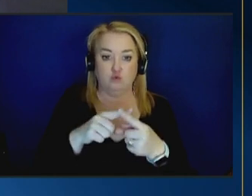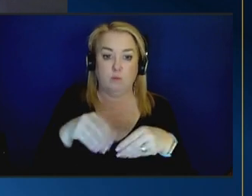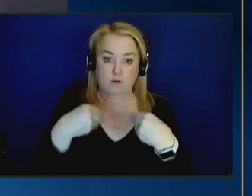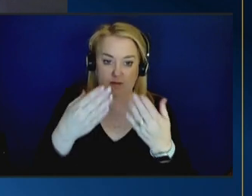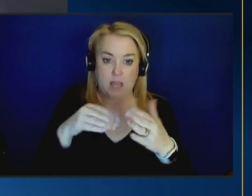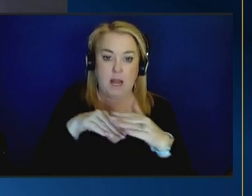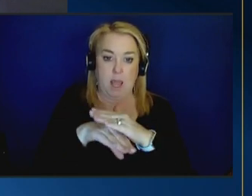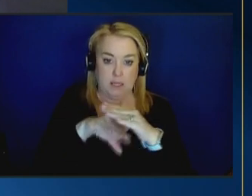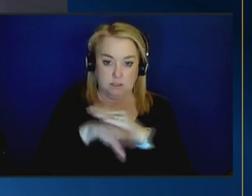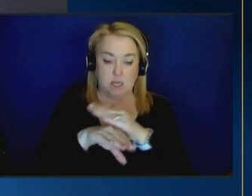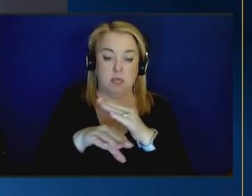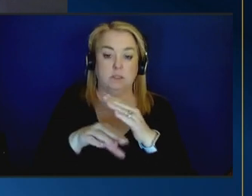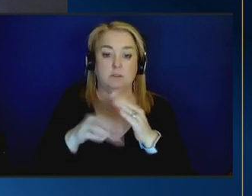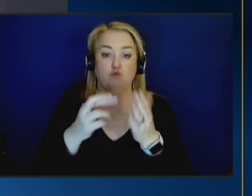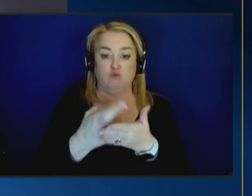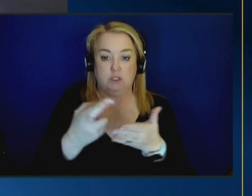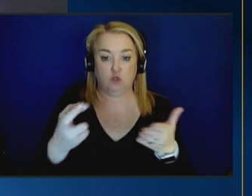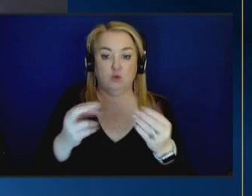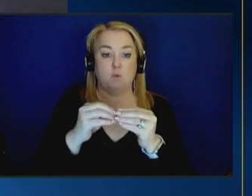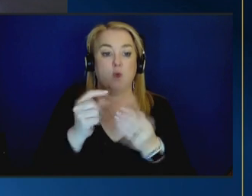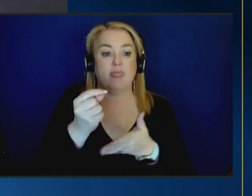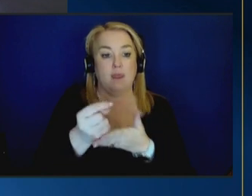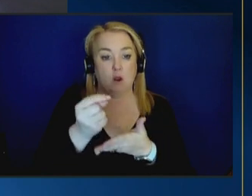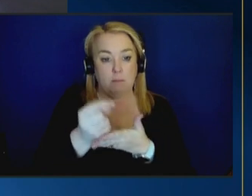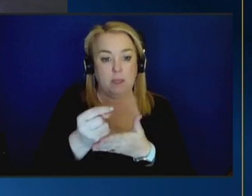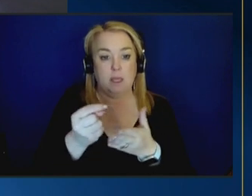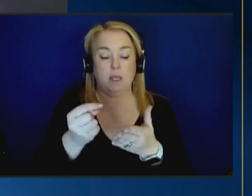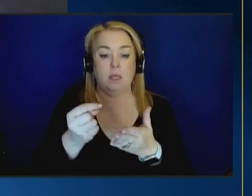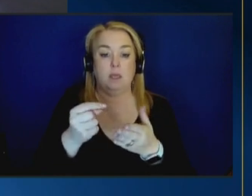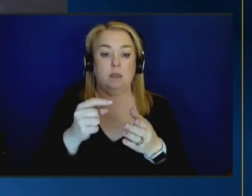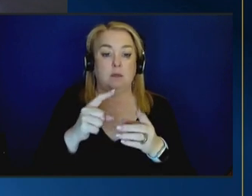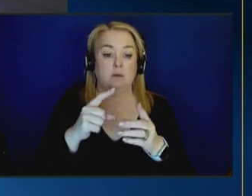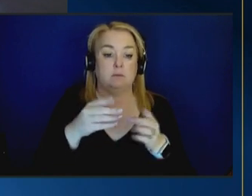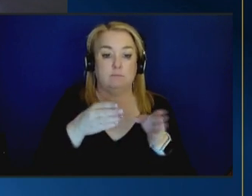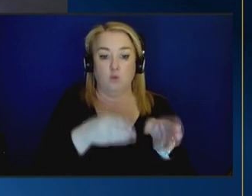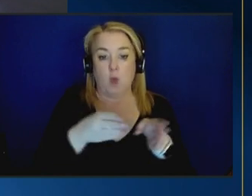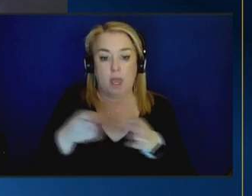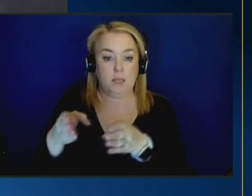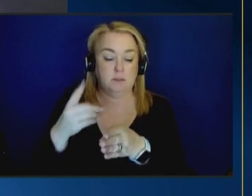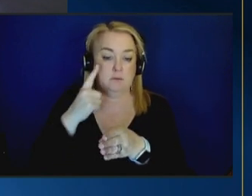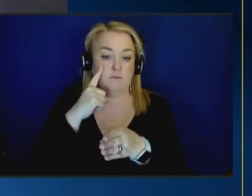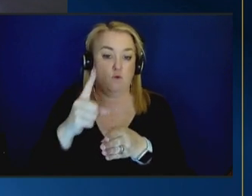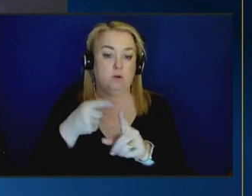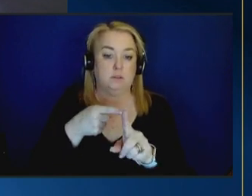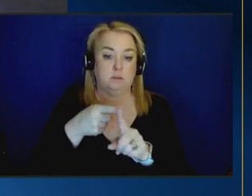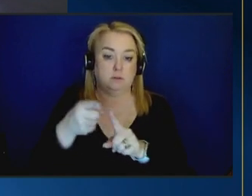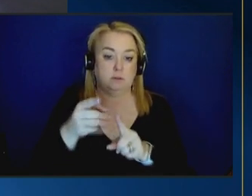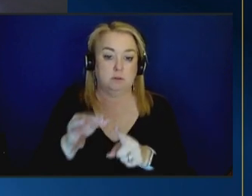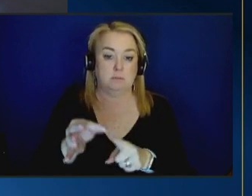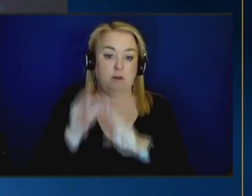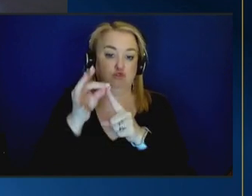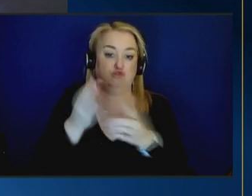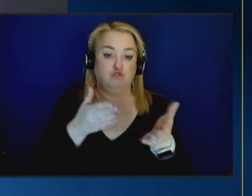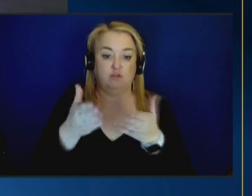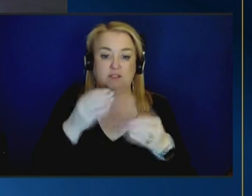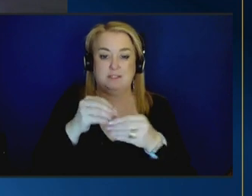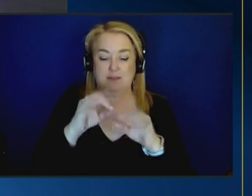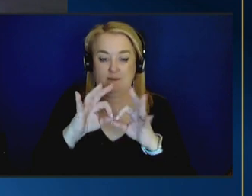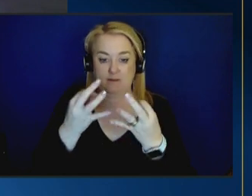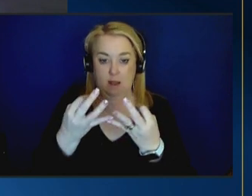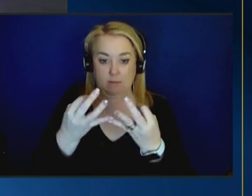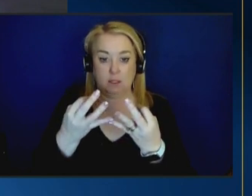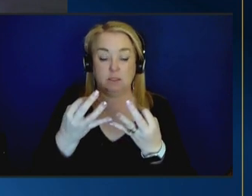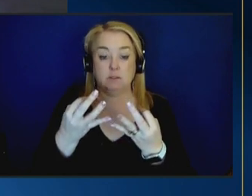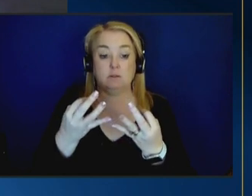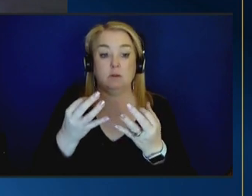resources to provide more therapeutic modalities and specialized services to those families in the community that are really